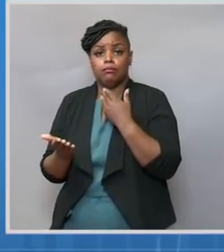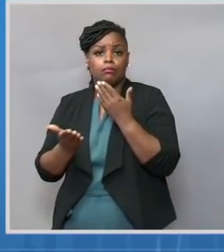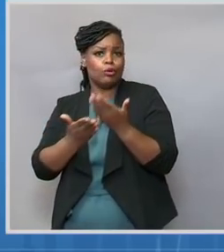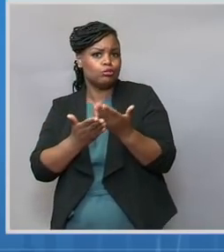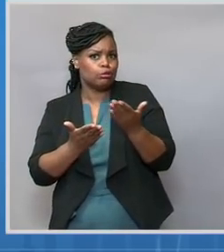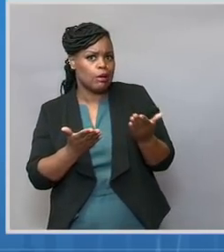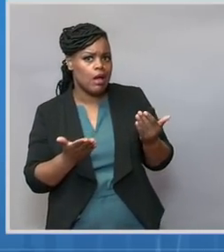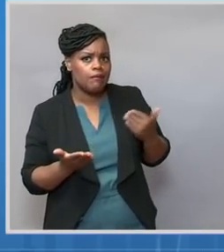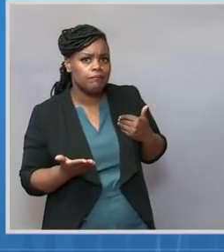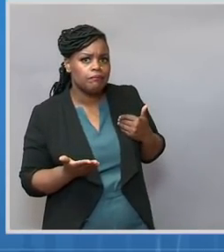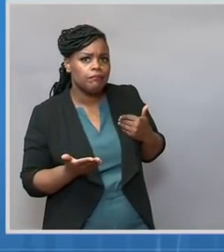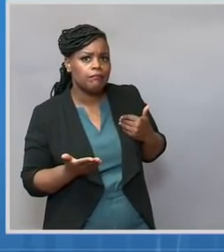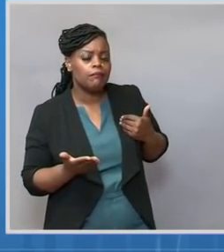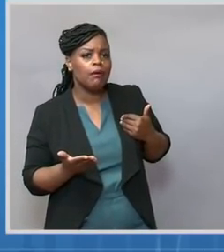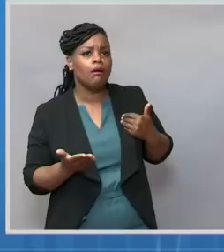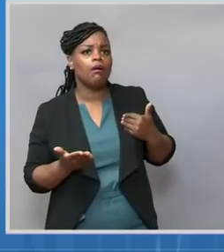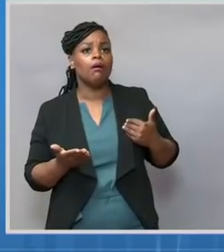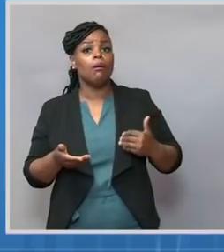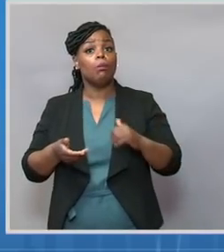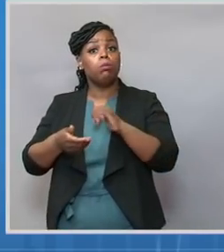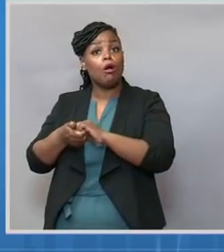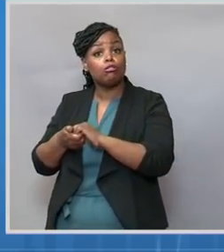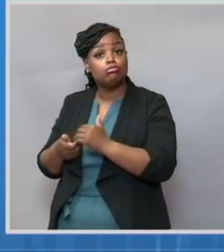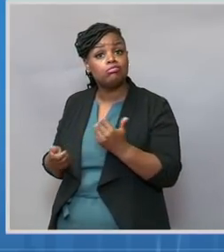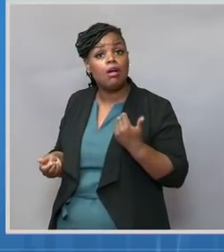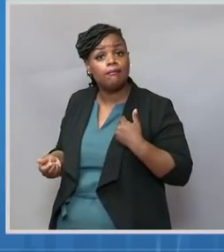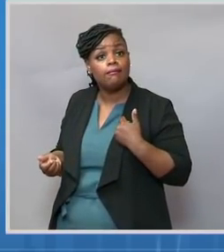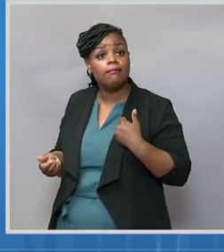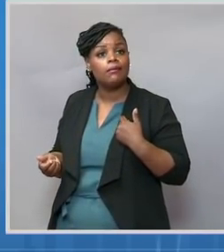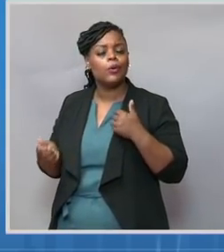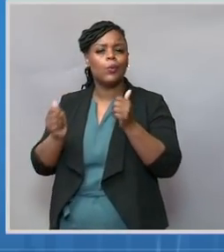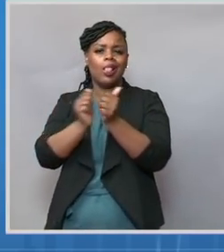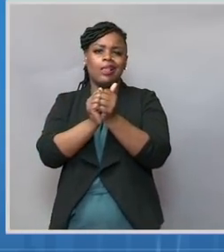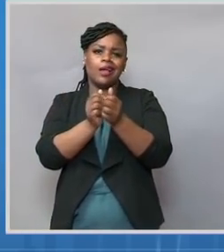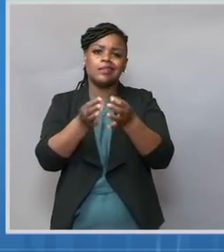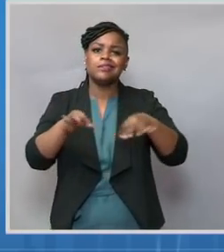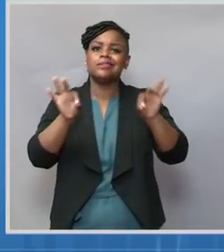and partnerships with key voices to elevate the importance of vaccinations.